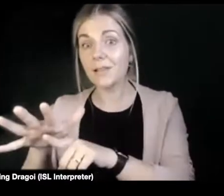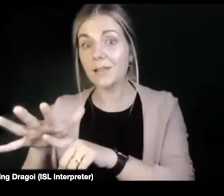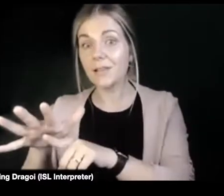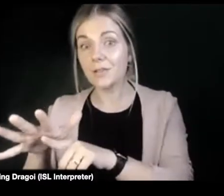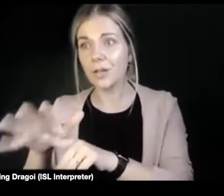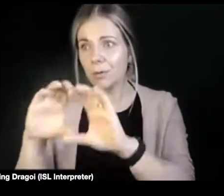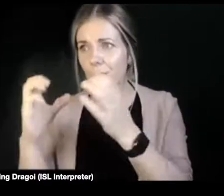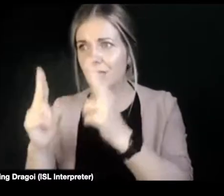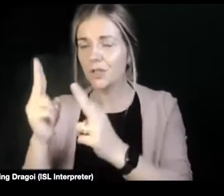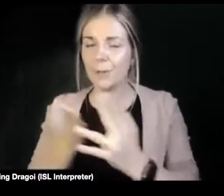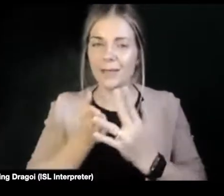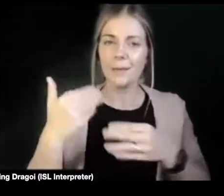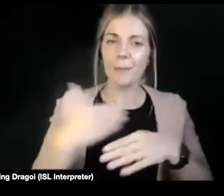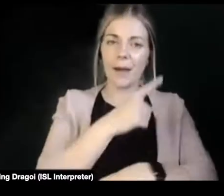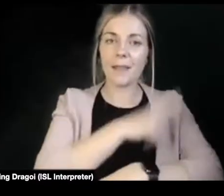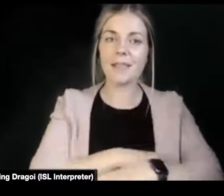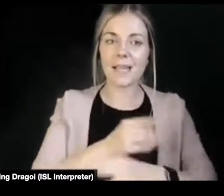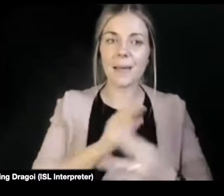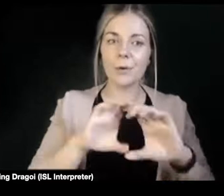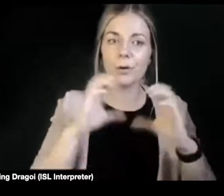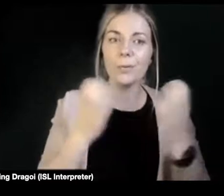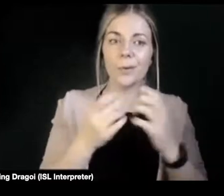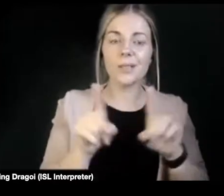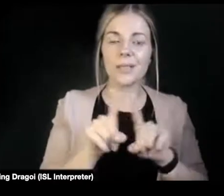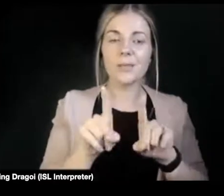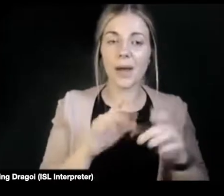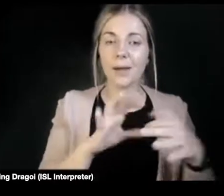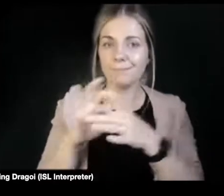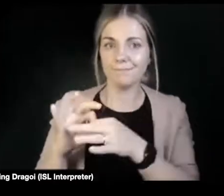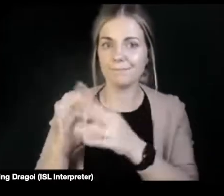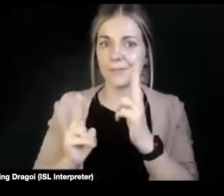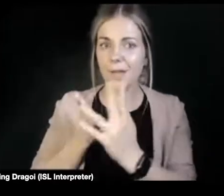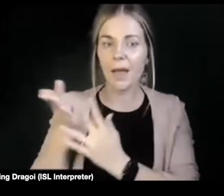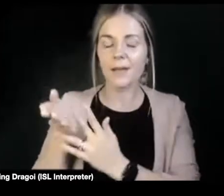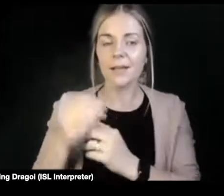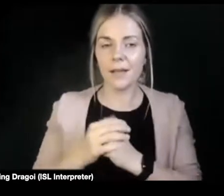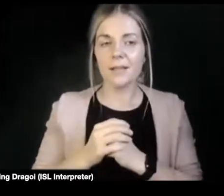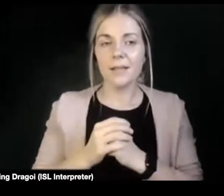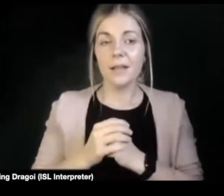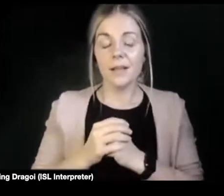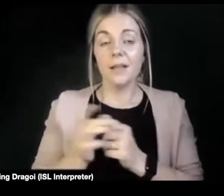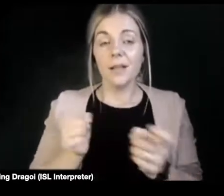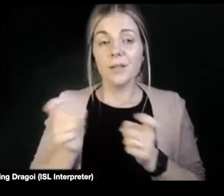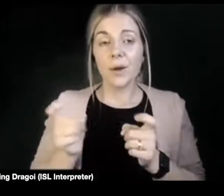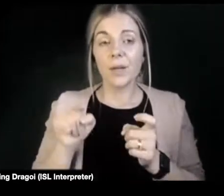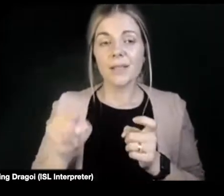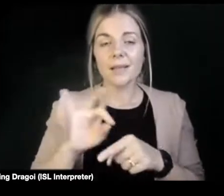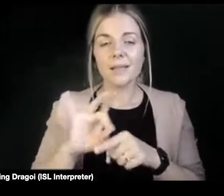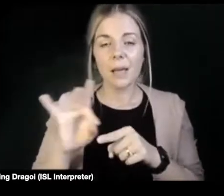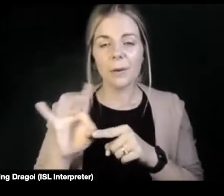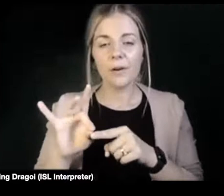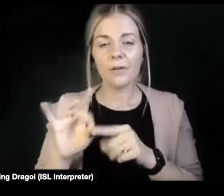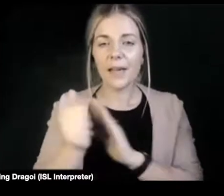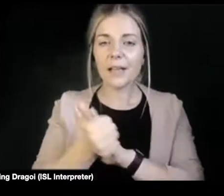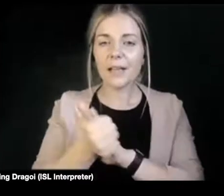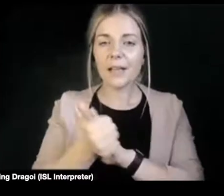and the main group as well. So it's that experience of being involved